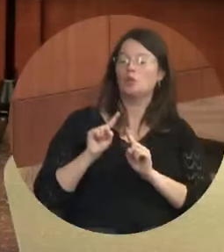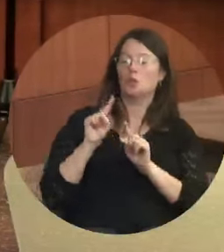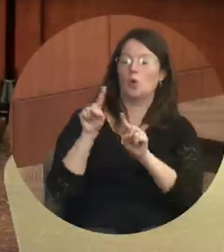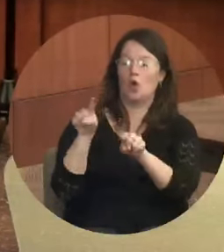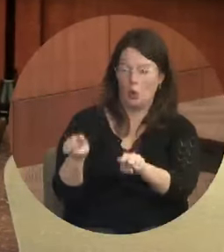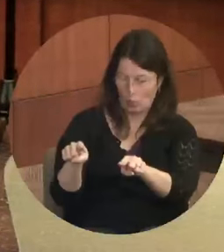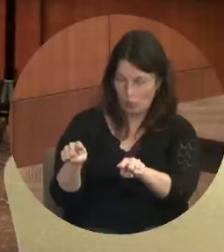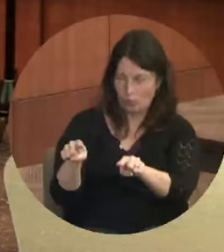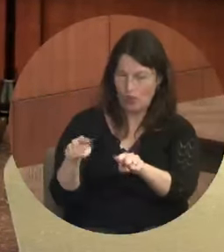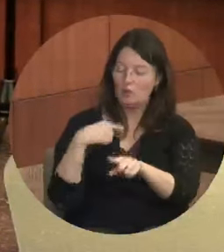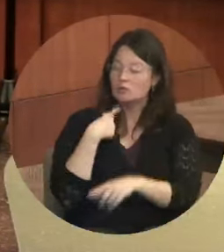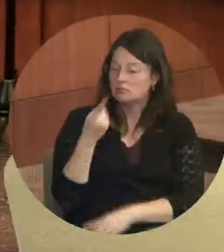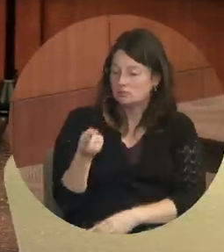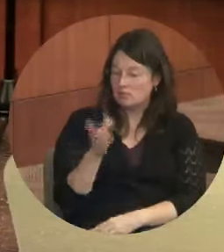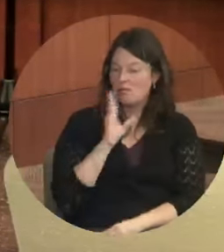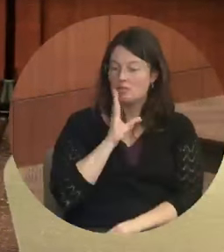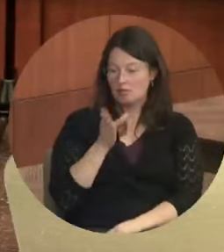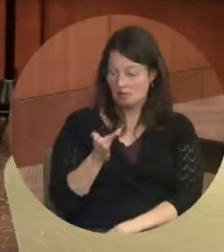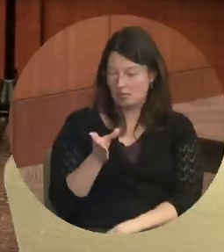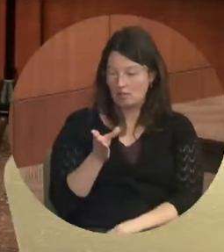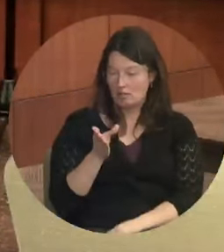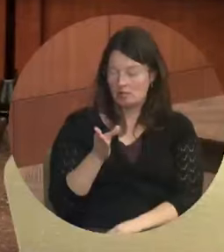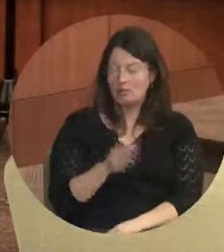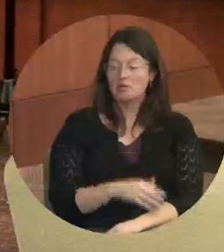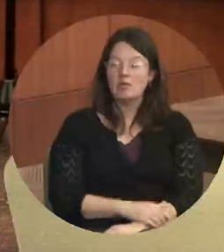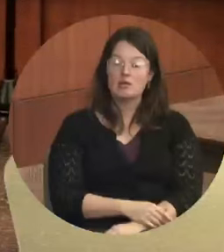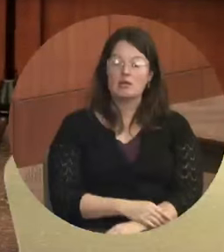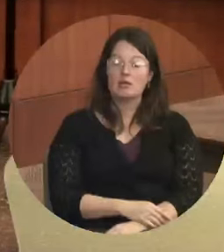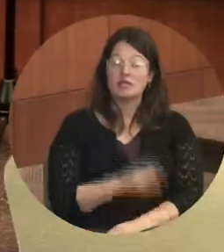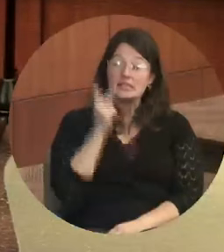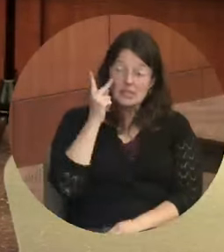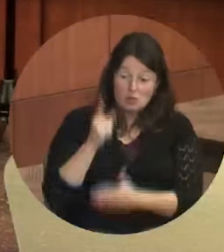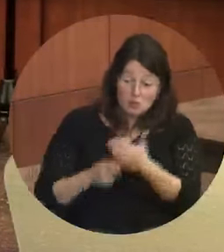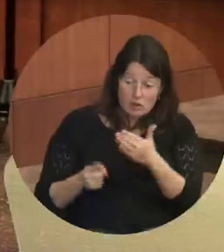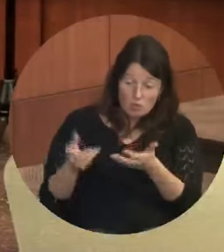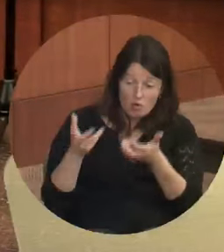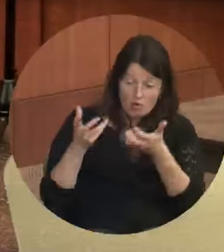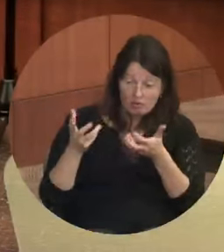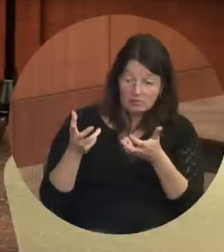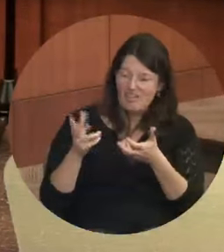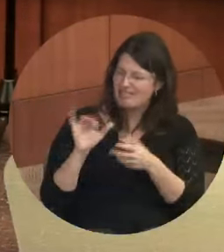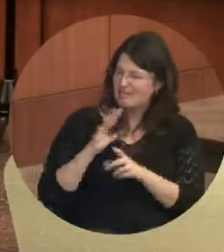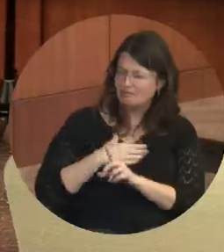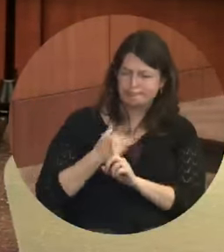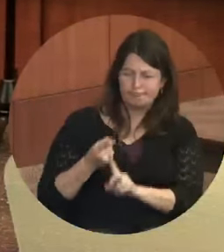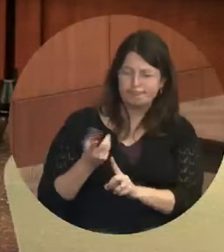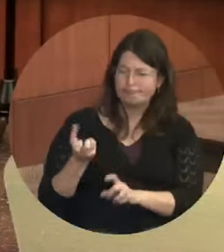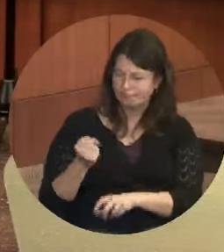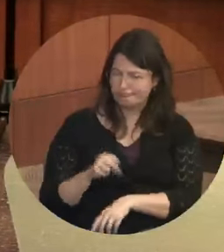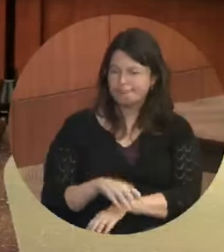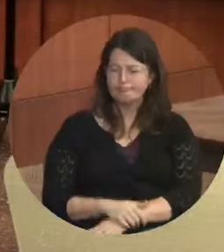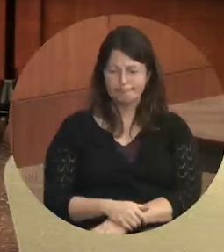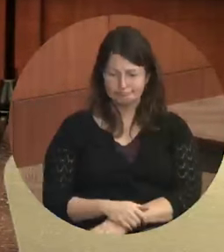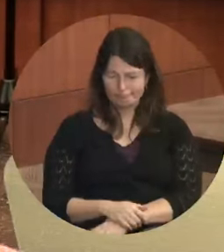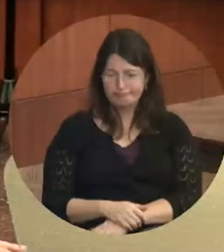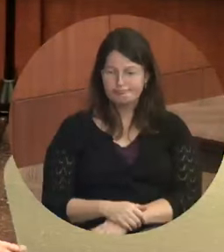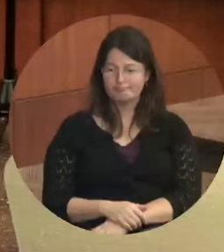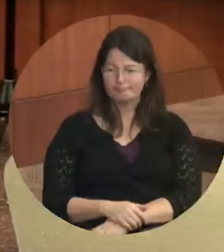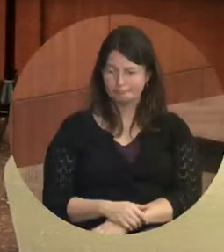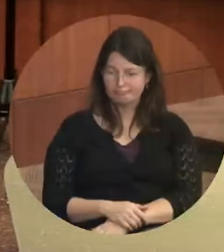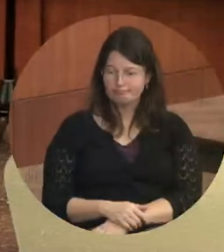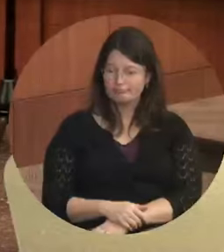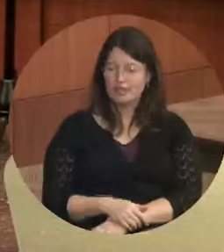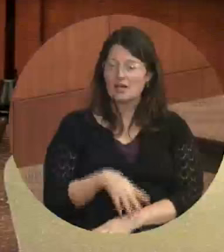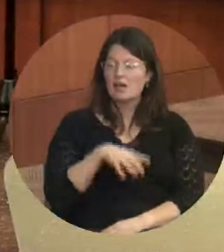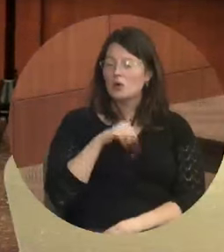we're going to tell them, uh, you know, why we're there and see what they want. You're right. Uh, you know, uh, we're not going to let the words